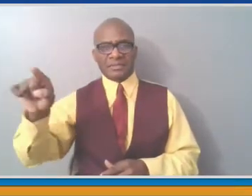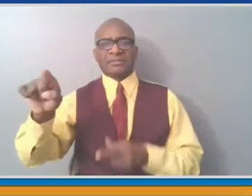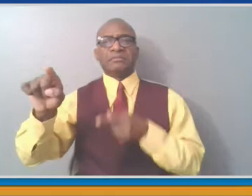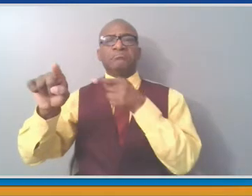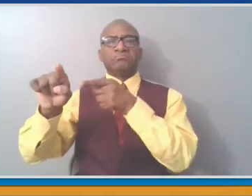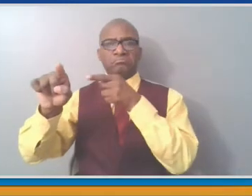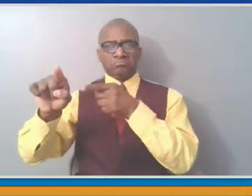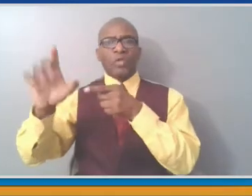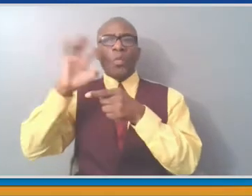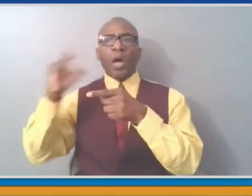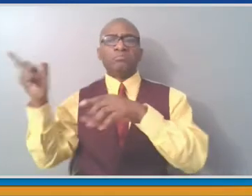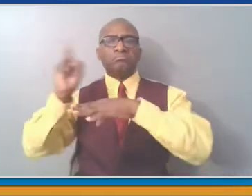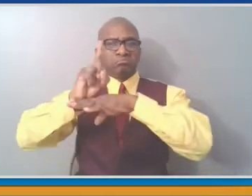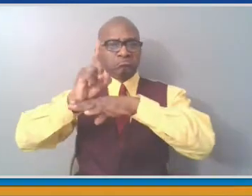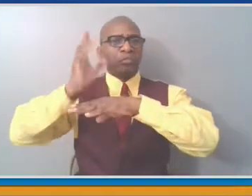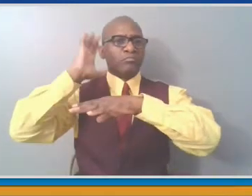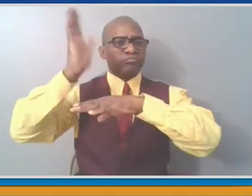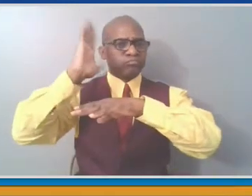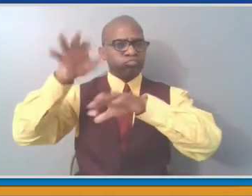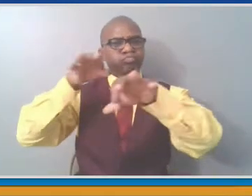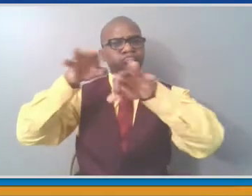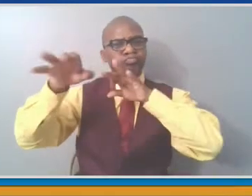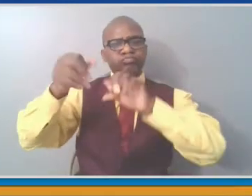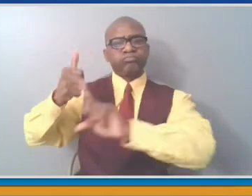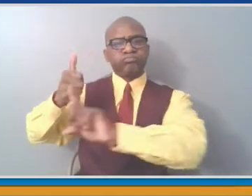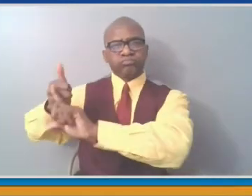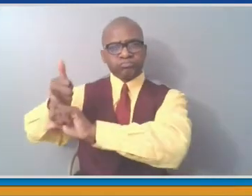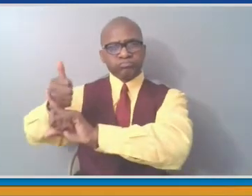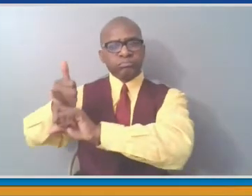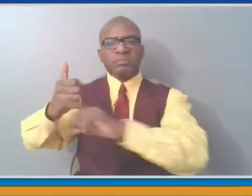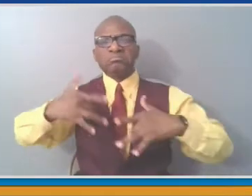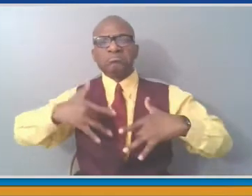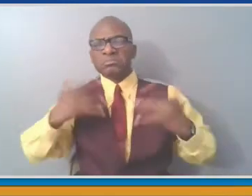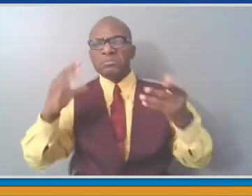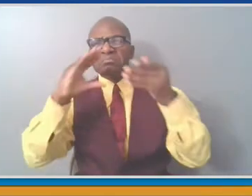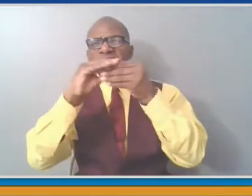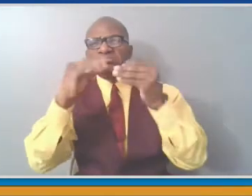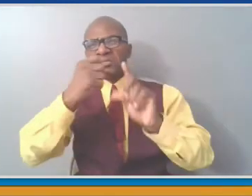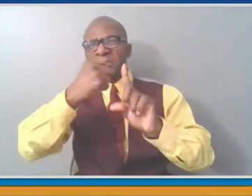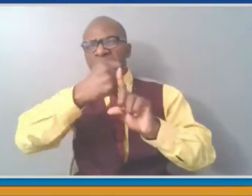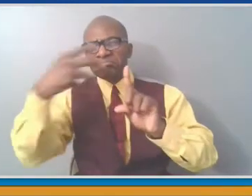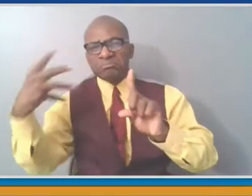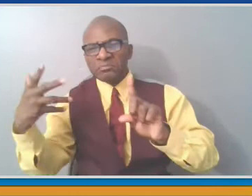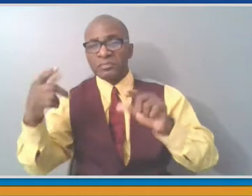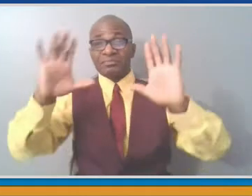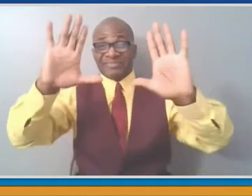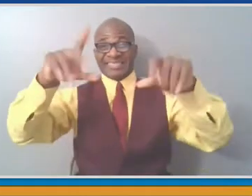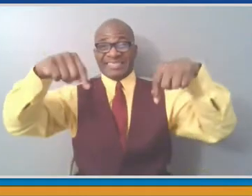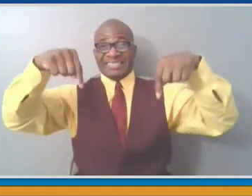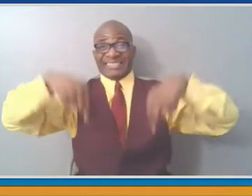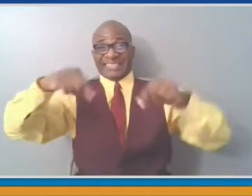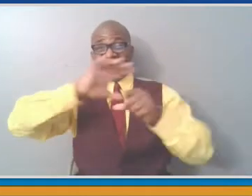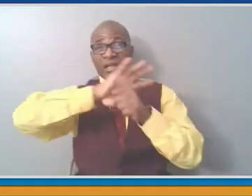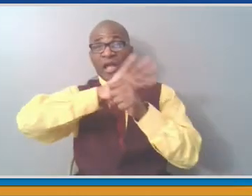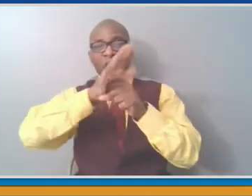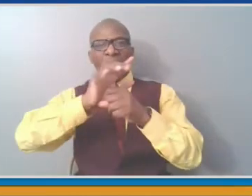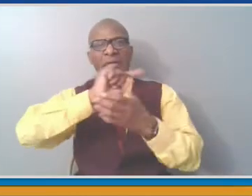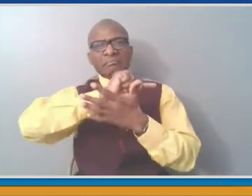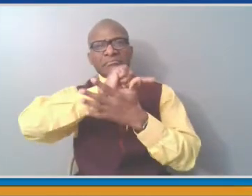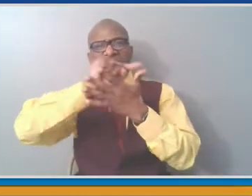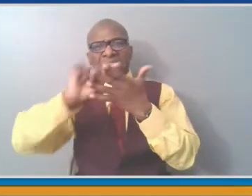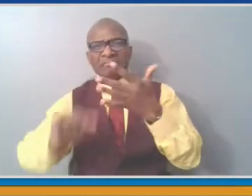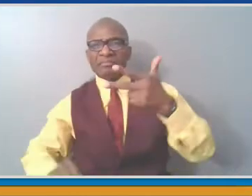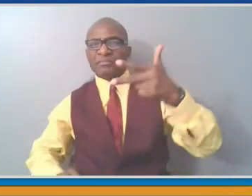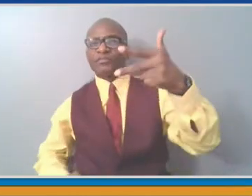The New York State tracker is up as of today, and it shows that there's 125,913 total positives